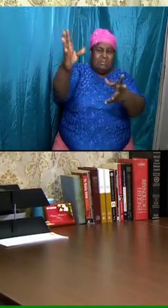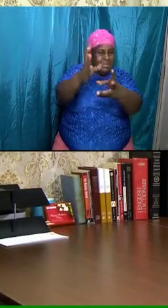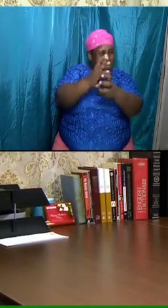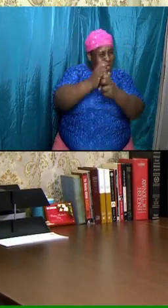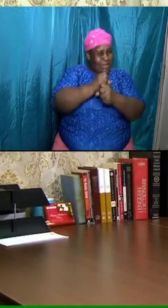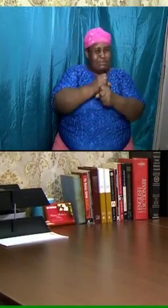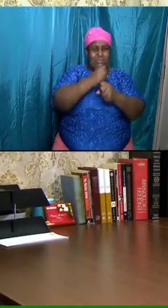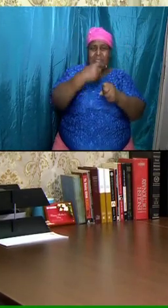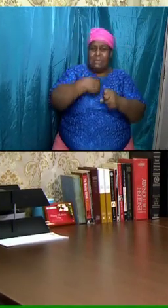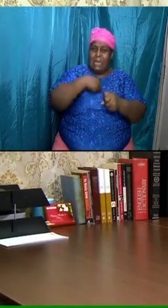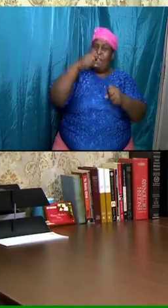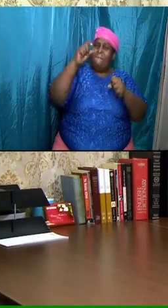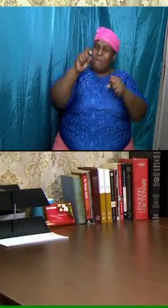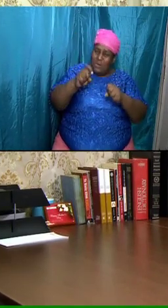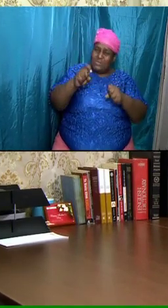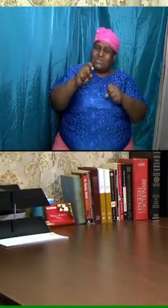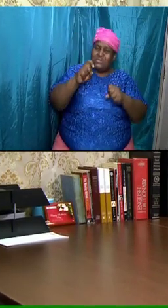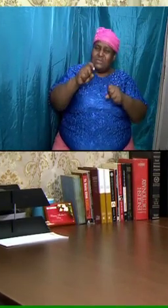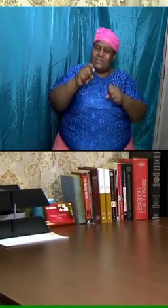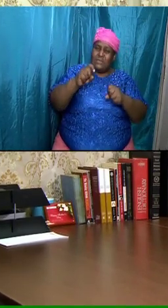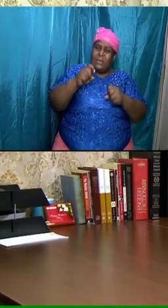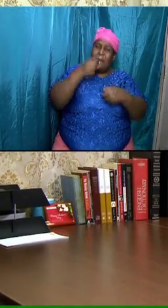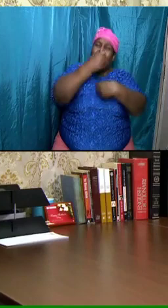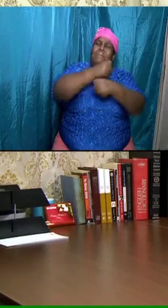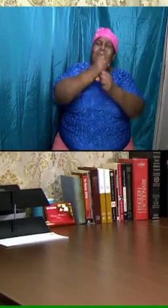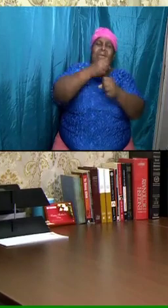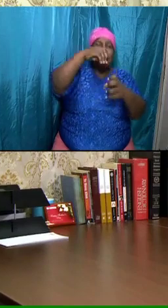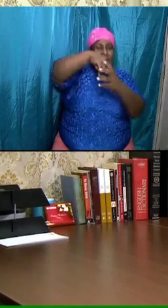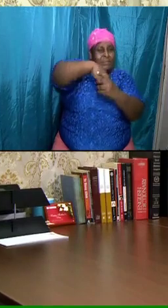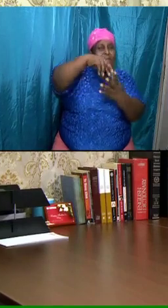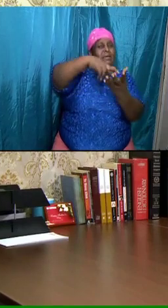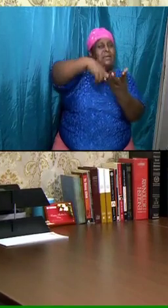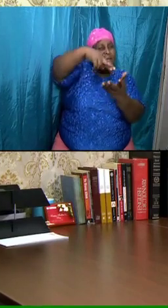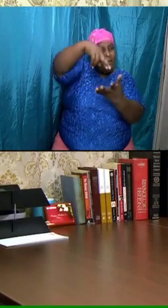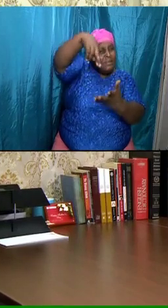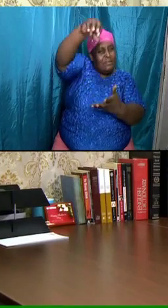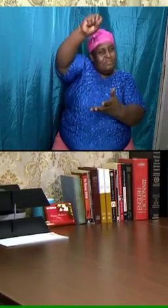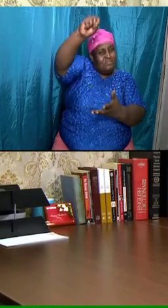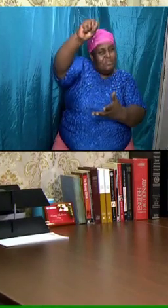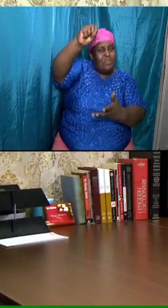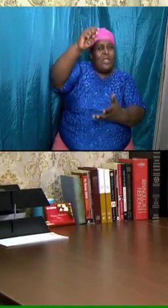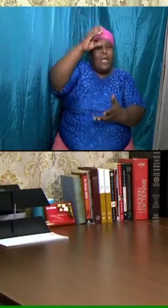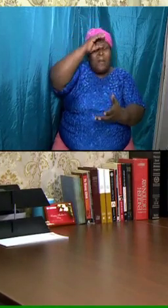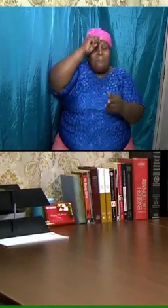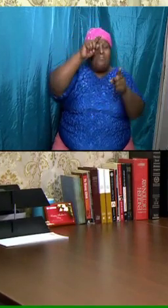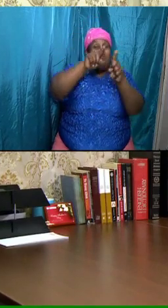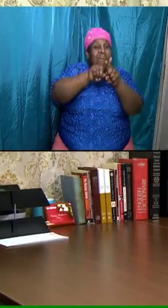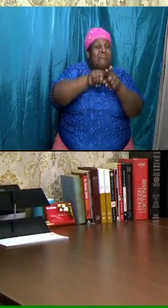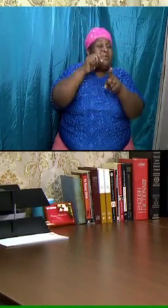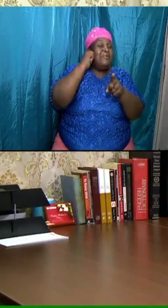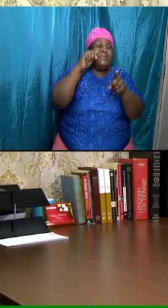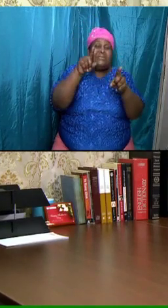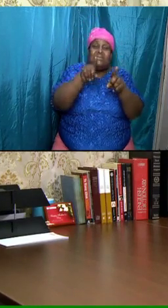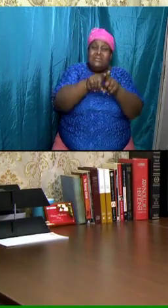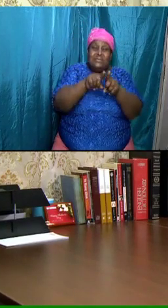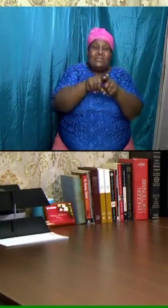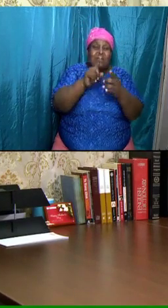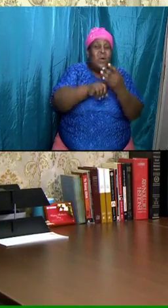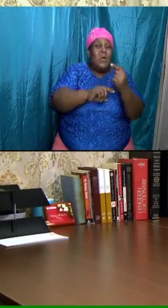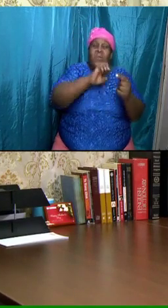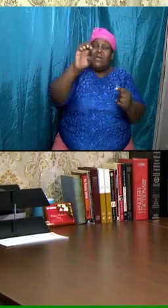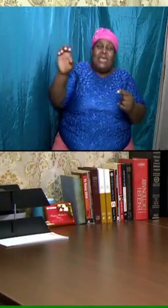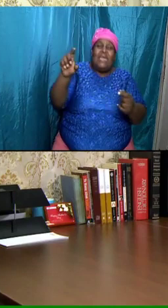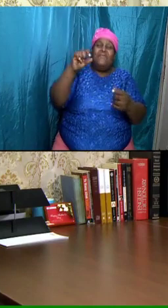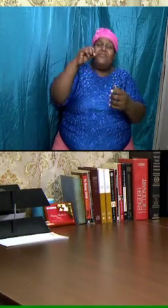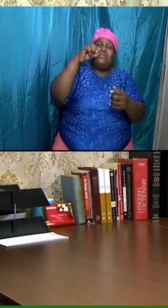brothers and sisters whatever happens whatever it takes you must be in the rapture I want us to be there